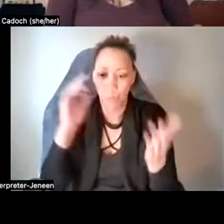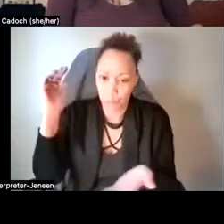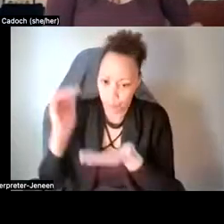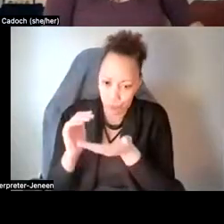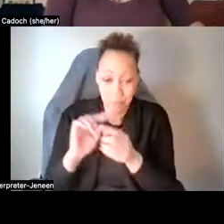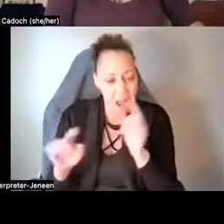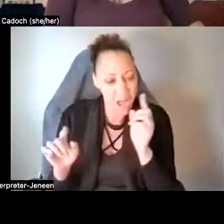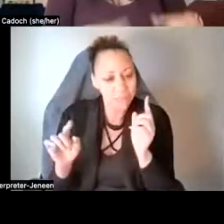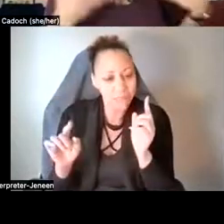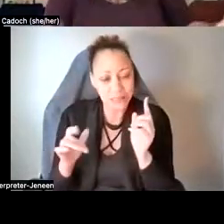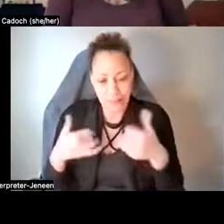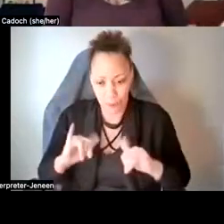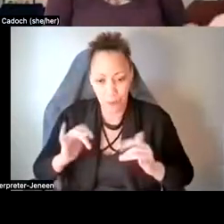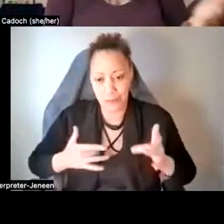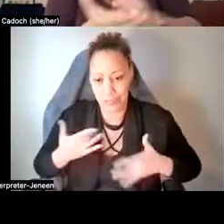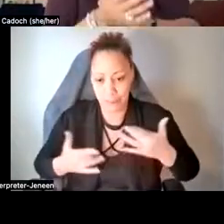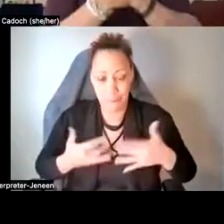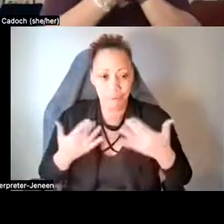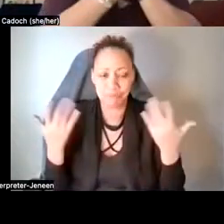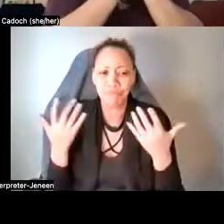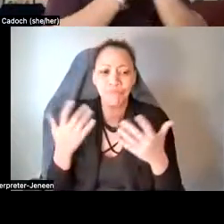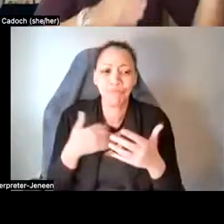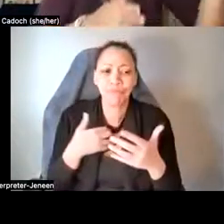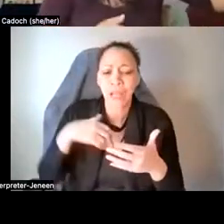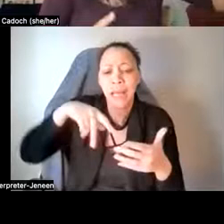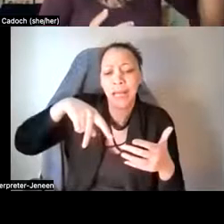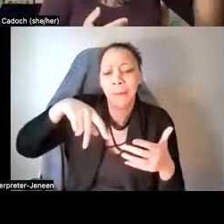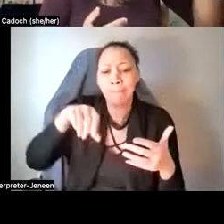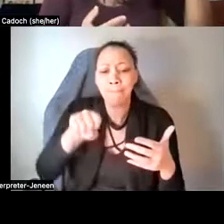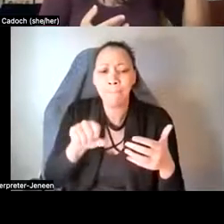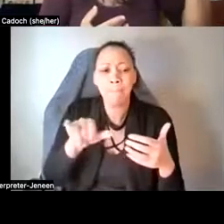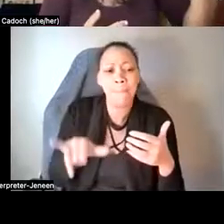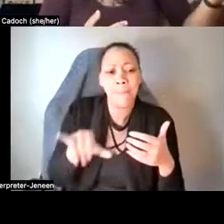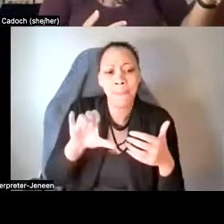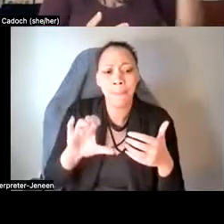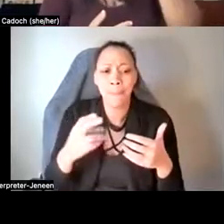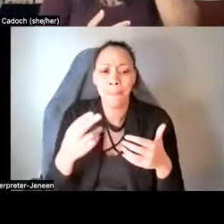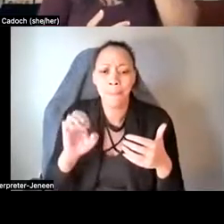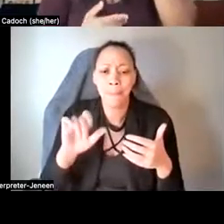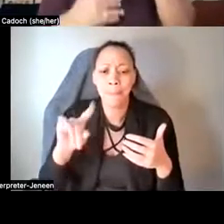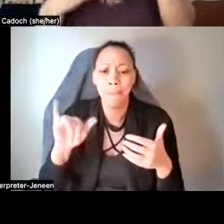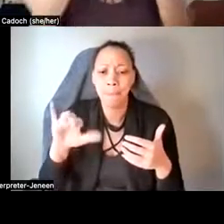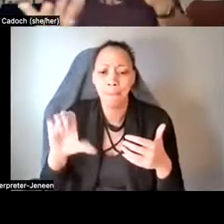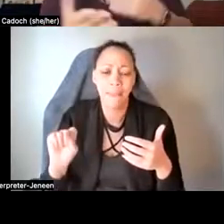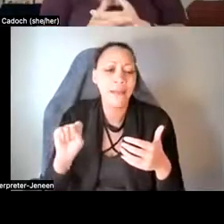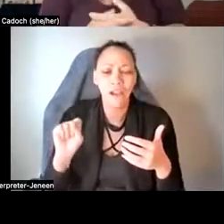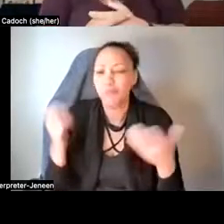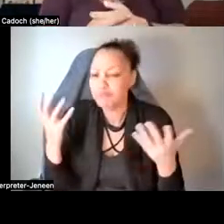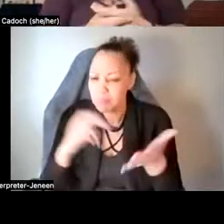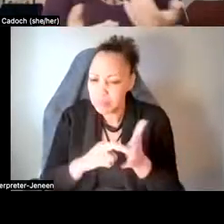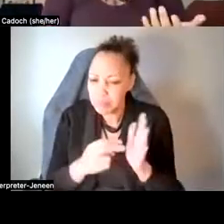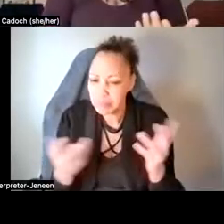exciting. So what are psychedelics? I'll be going over a list of the psychedelics in the next slide, but just briefly,